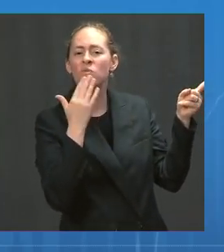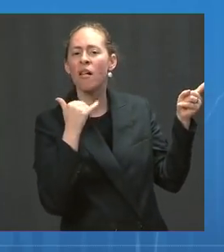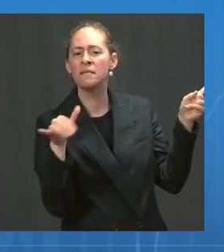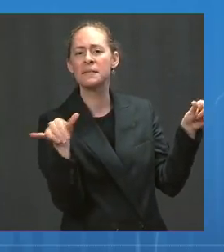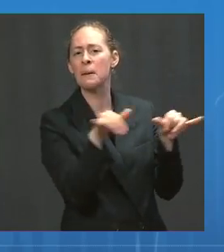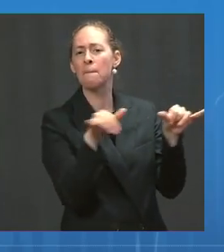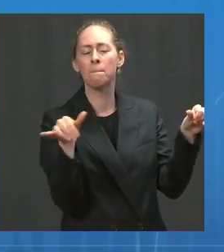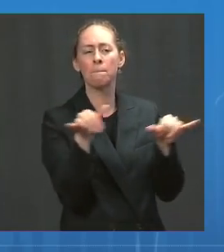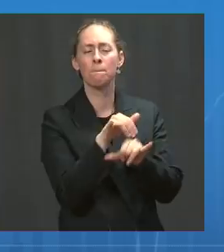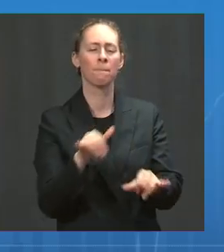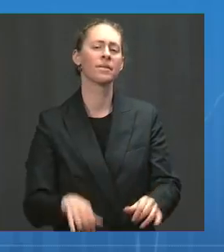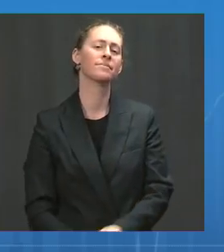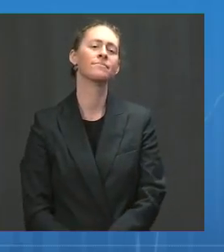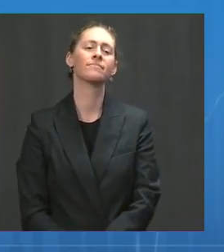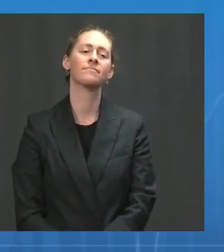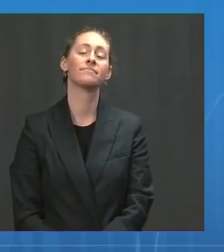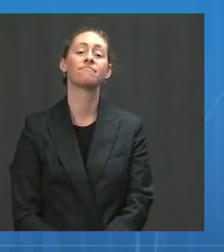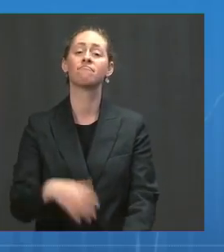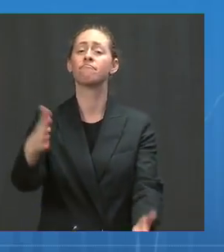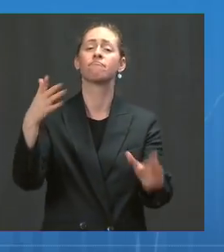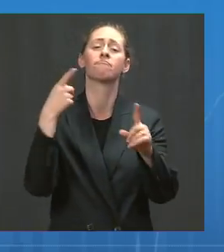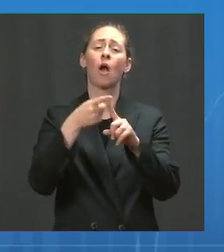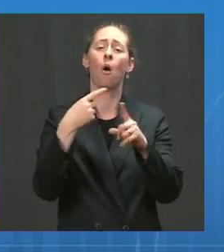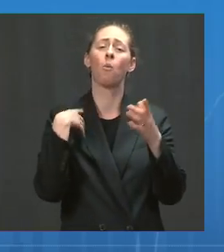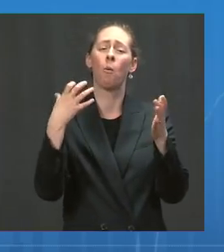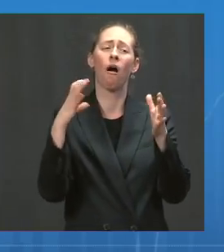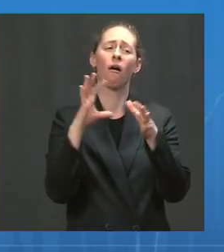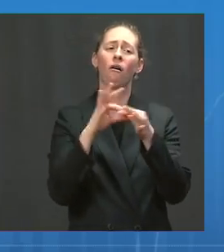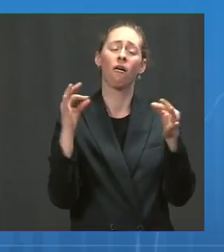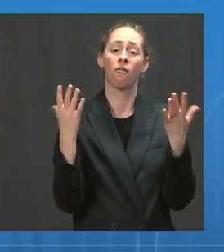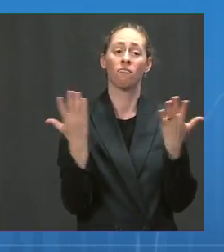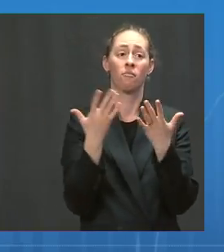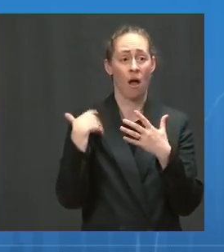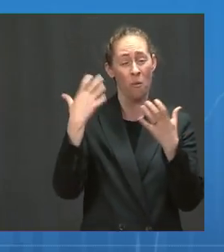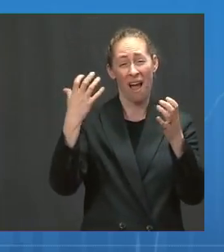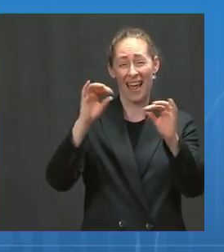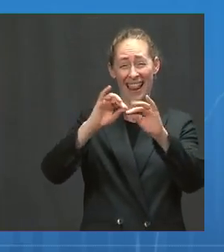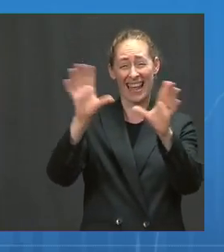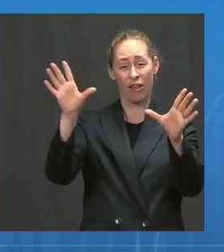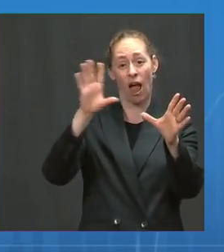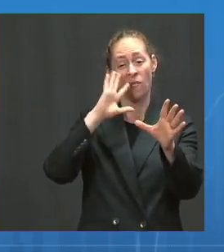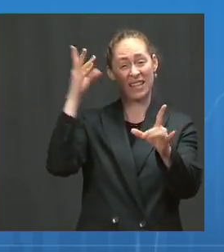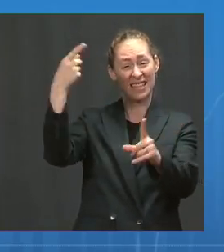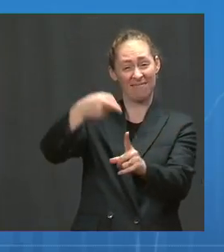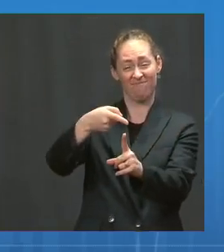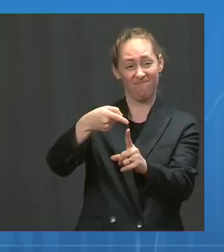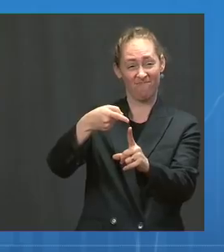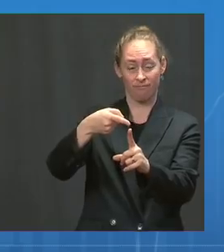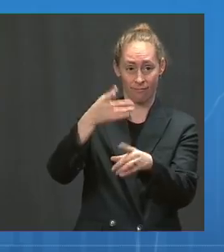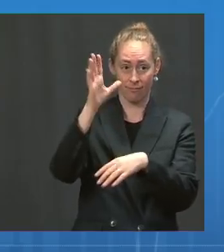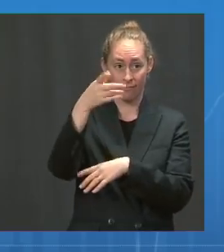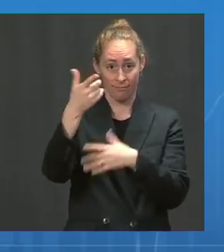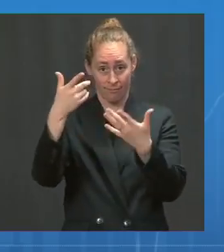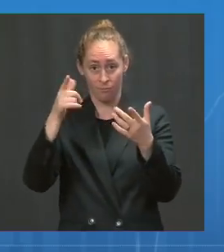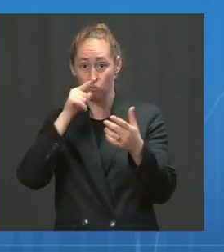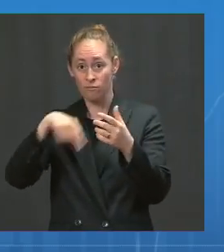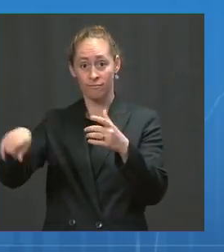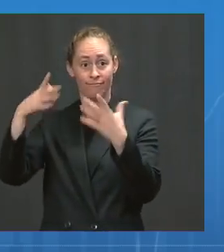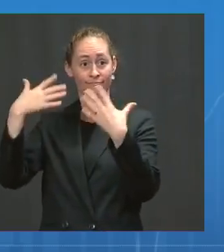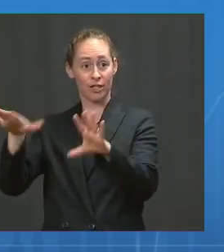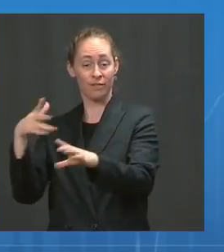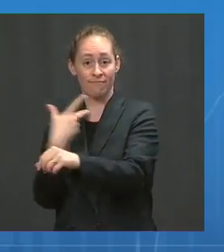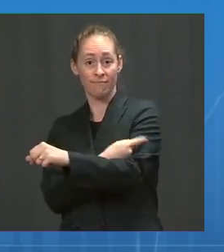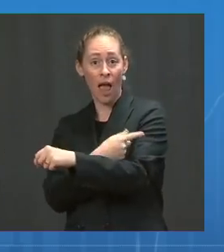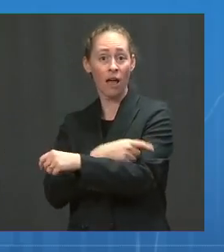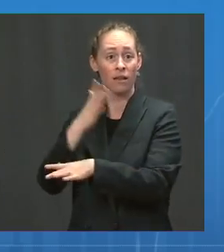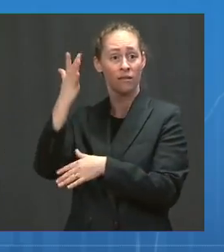The bottom line continues to be very, very simple. While fully vaccinated individuals have a high degree of protection